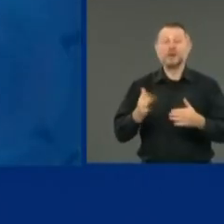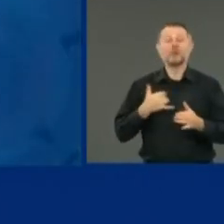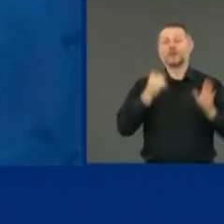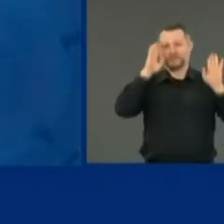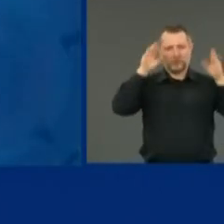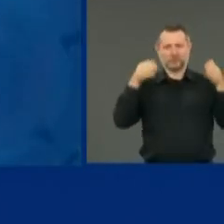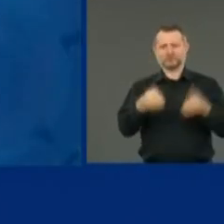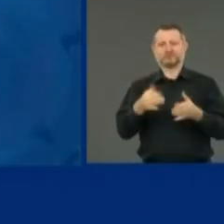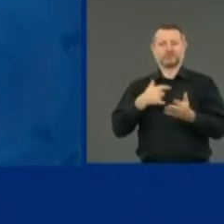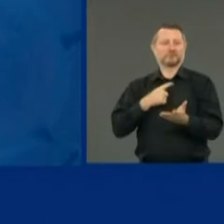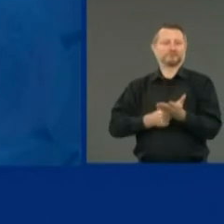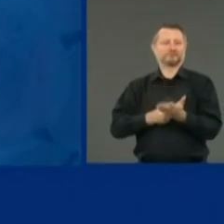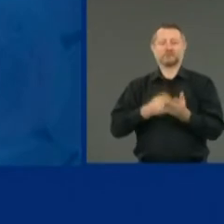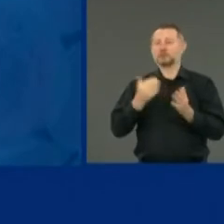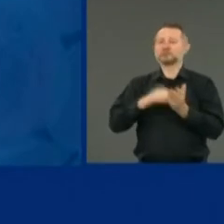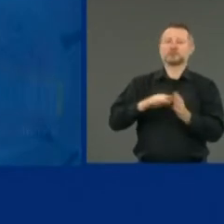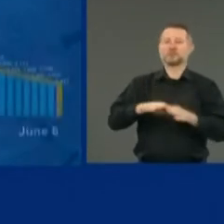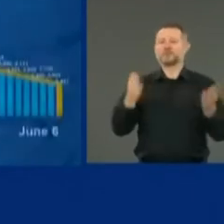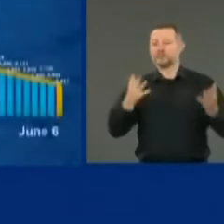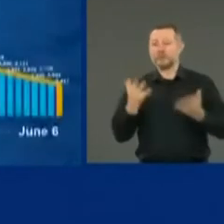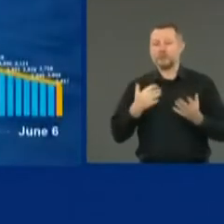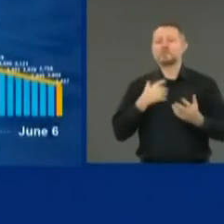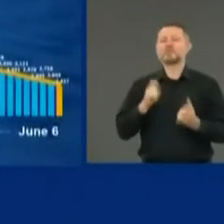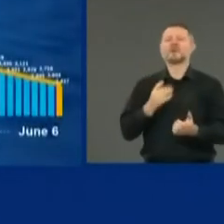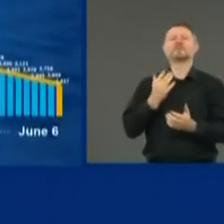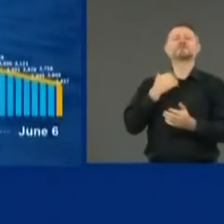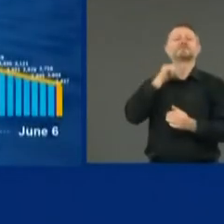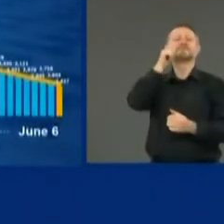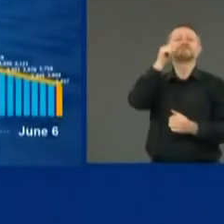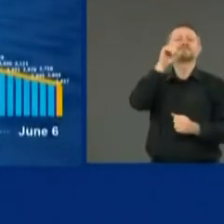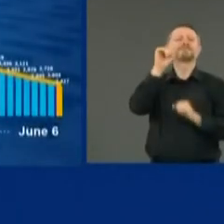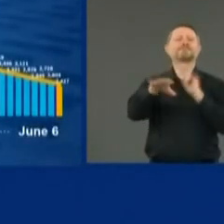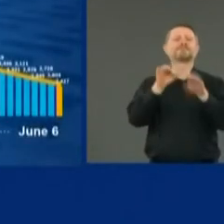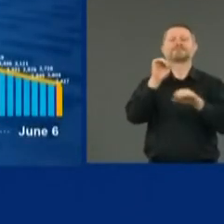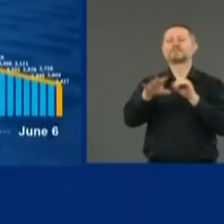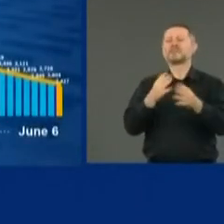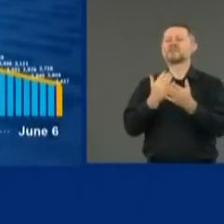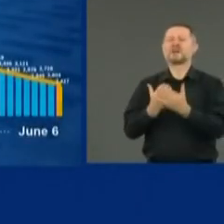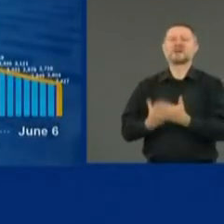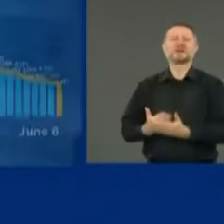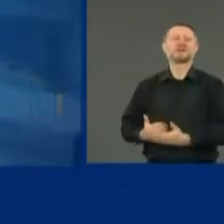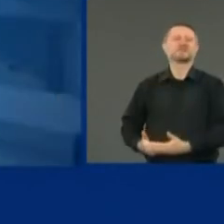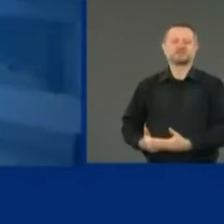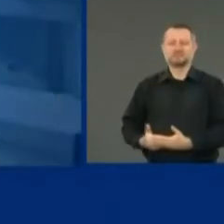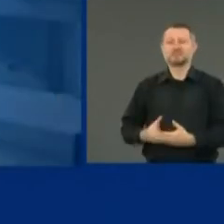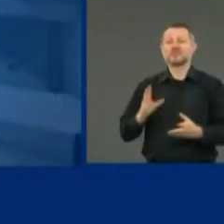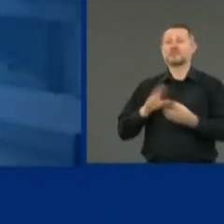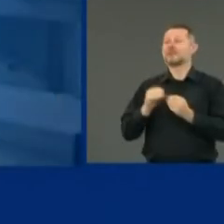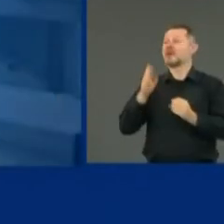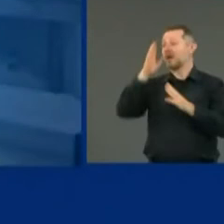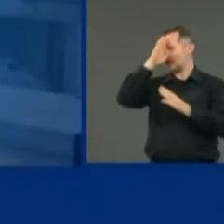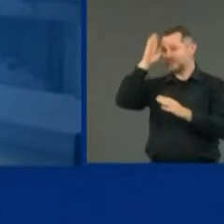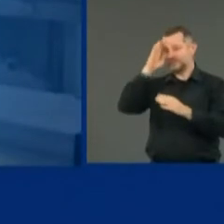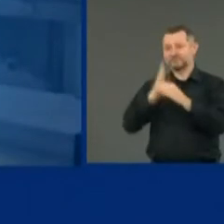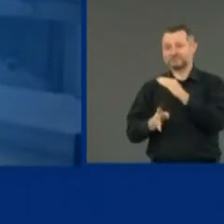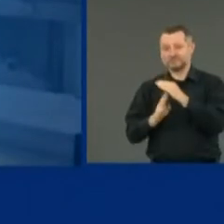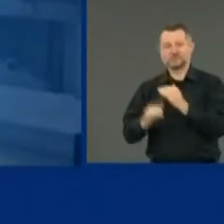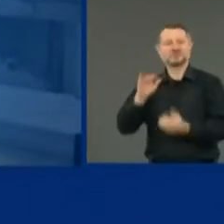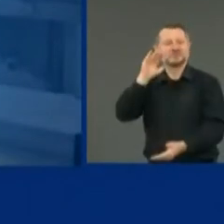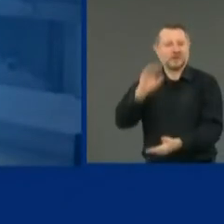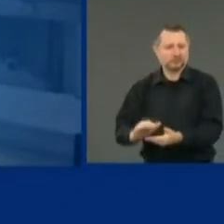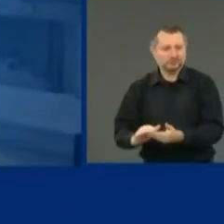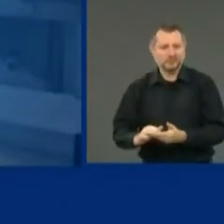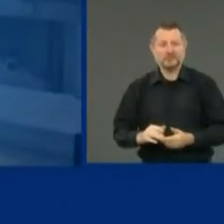we've been doing it based on the data and the facts. The number of hospitalizations are down. The